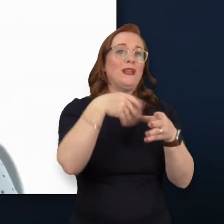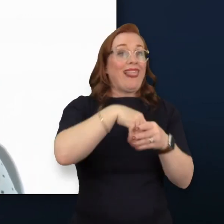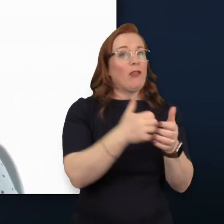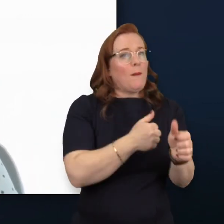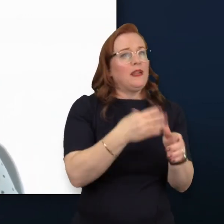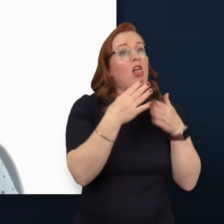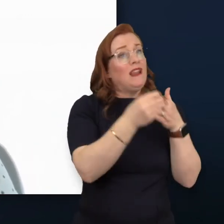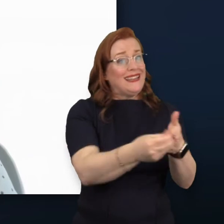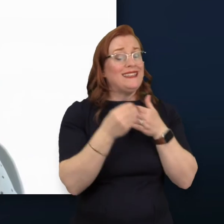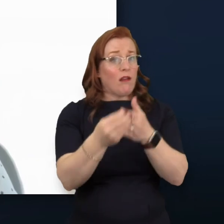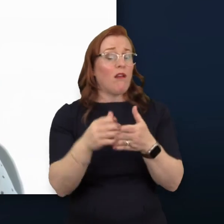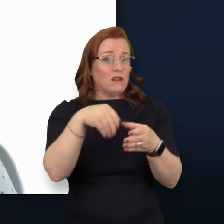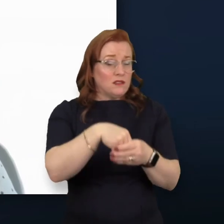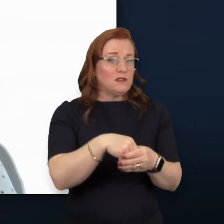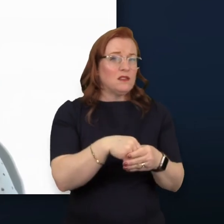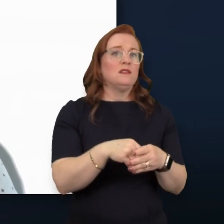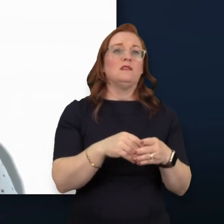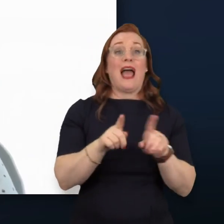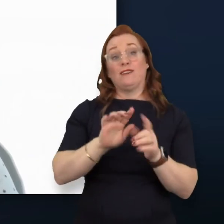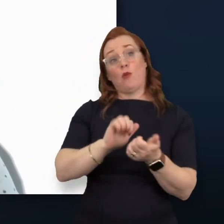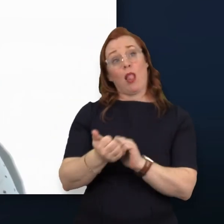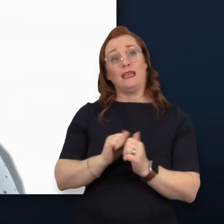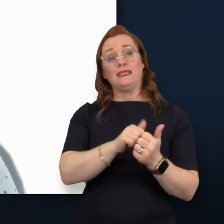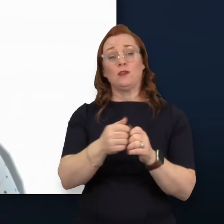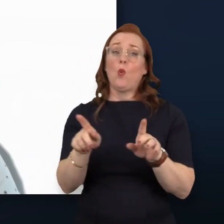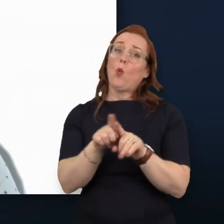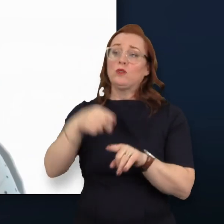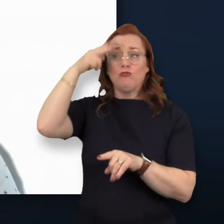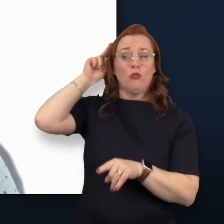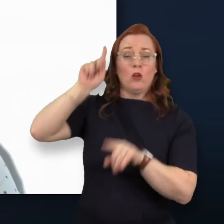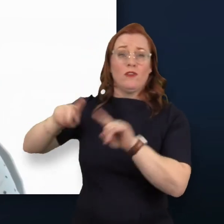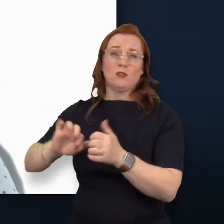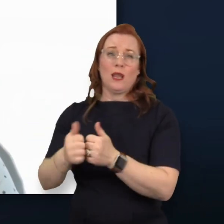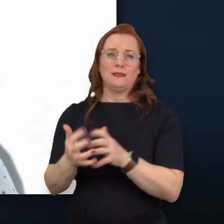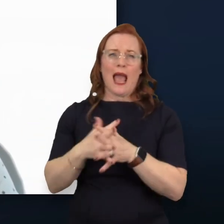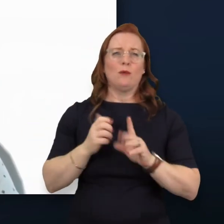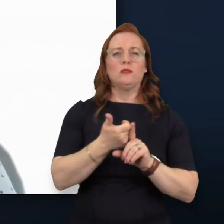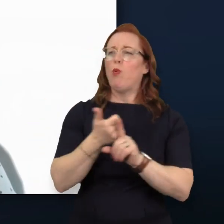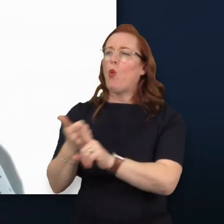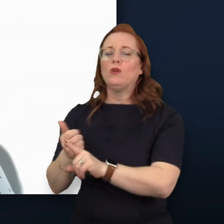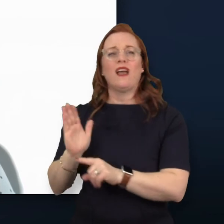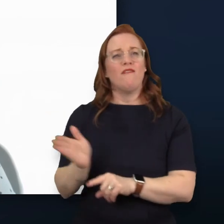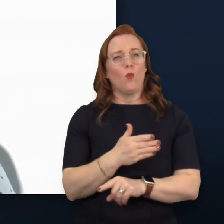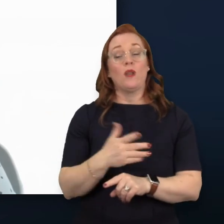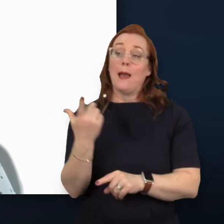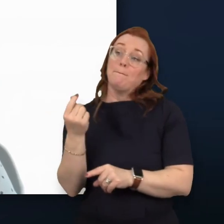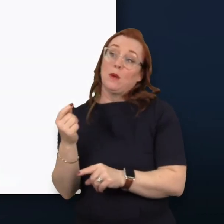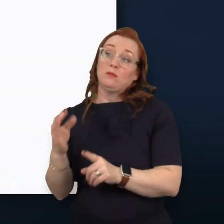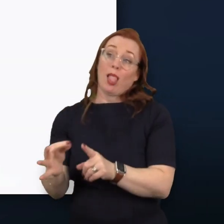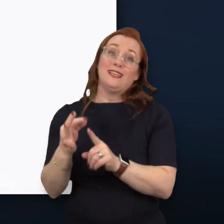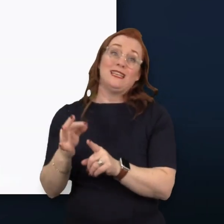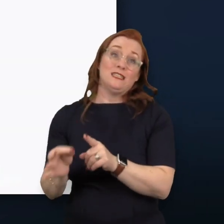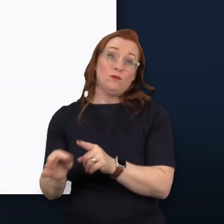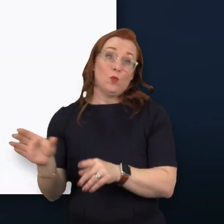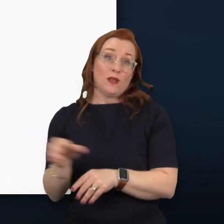leaders in our organization and colleagues, as well as our neurodiverse colleagues and potential candidates and colleagues of the future.